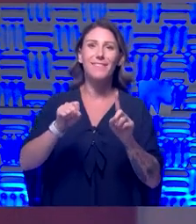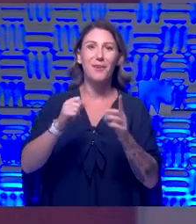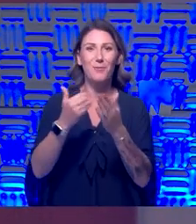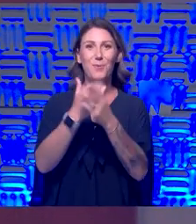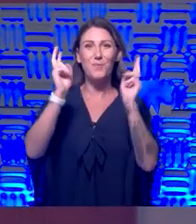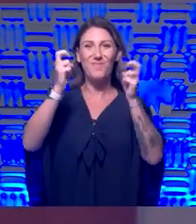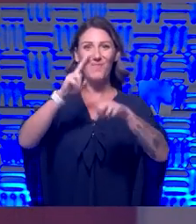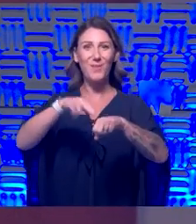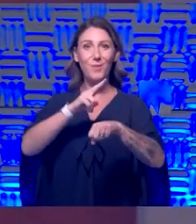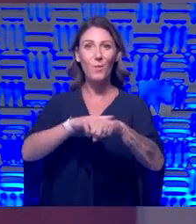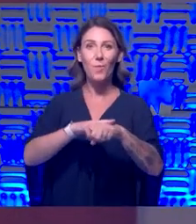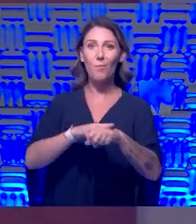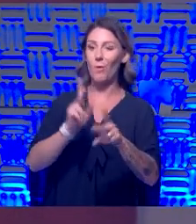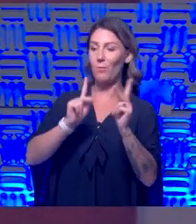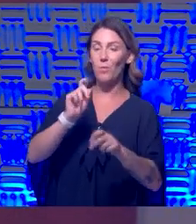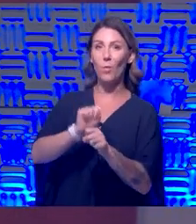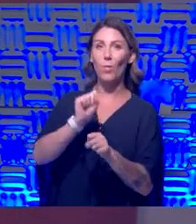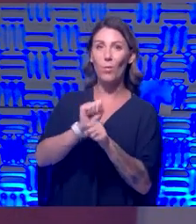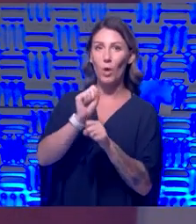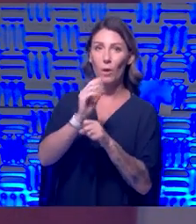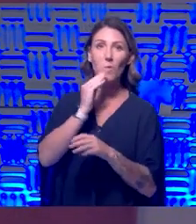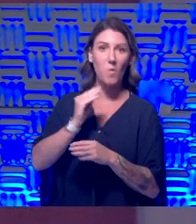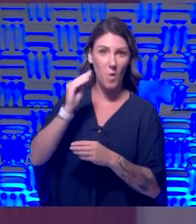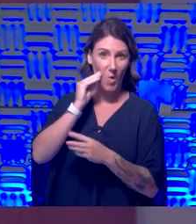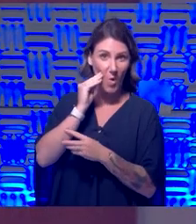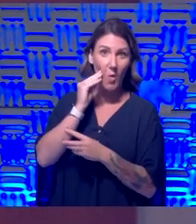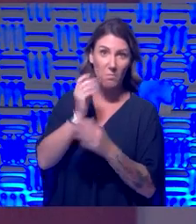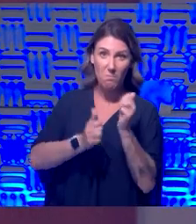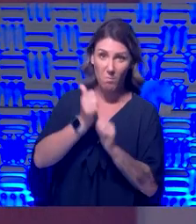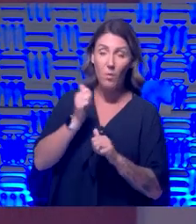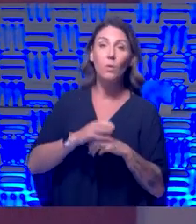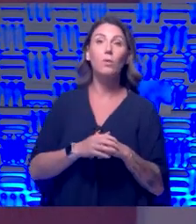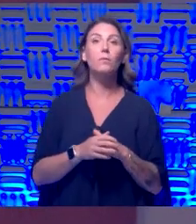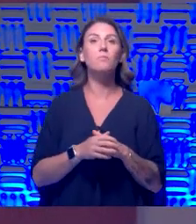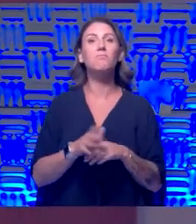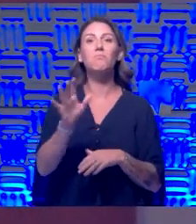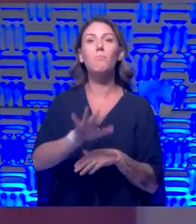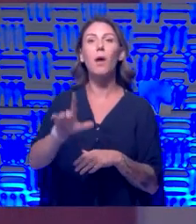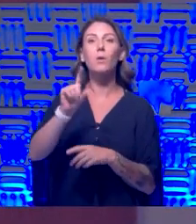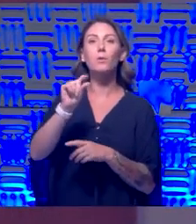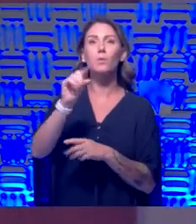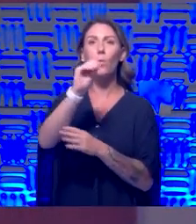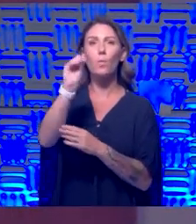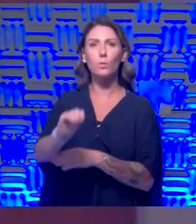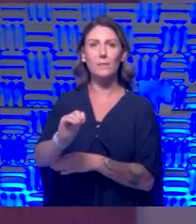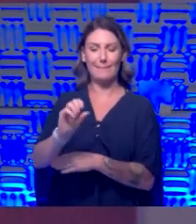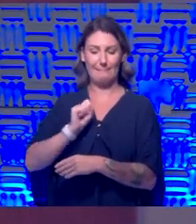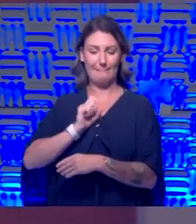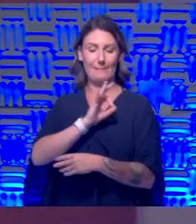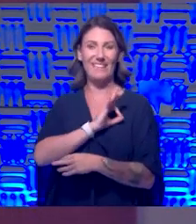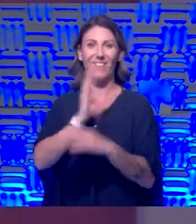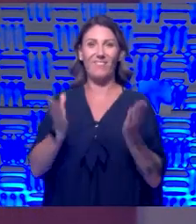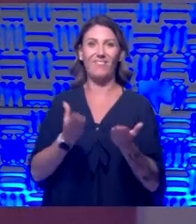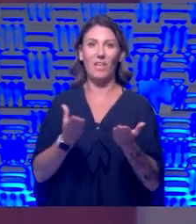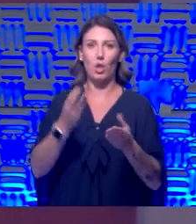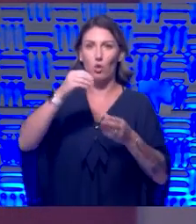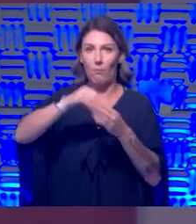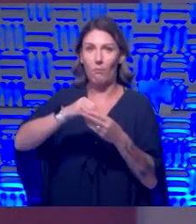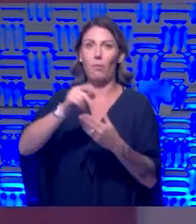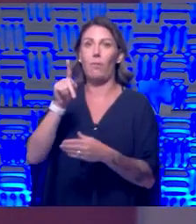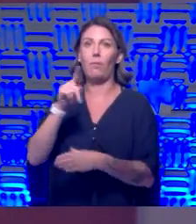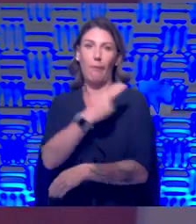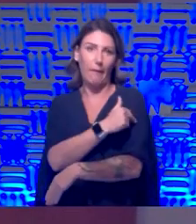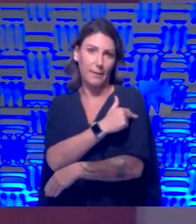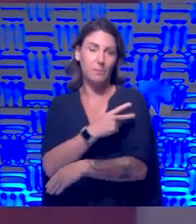you know, people are working at home primarily. Um, we probably have 20% of our staff in house now any given day.